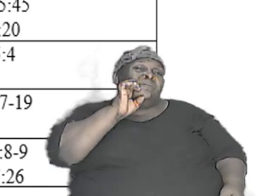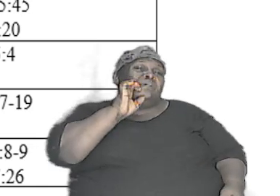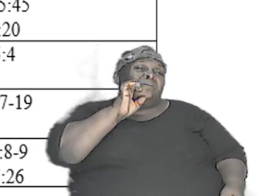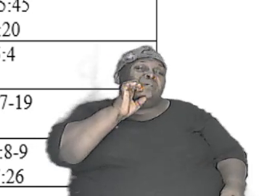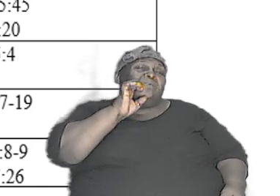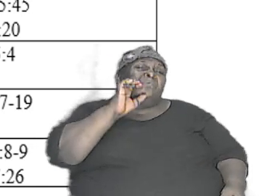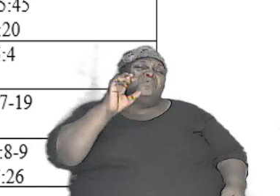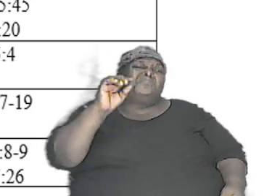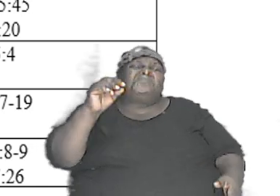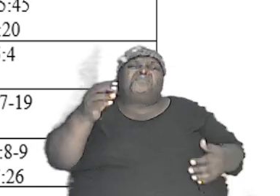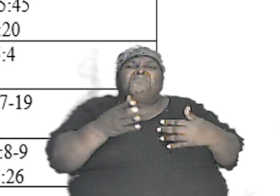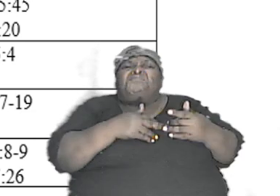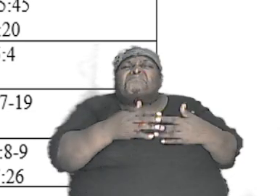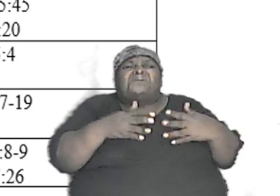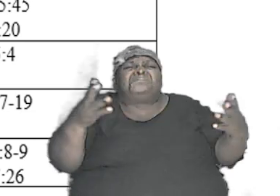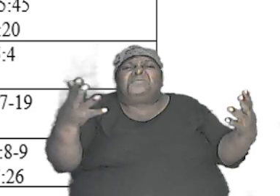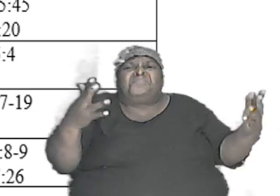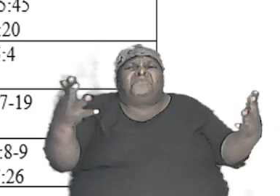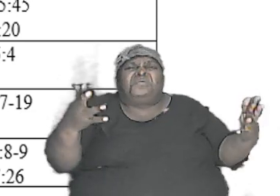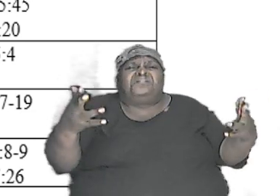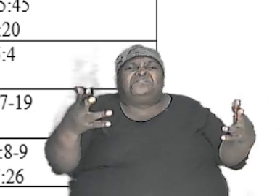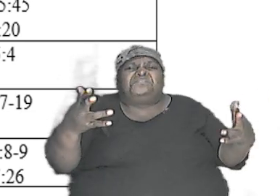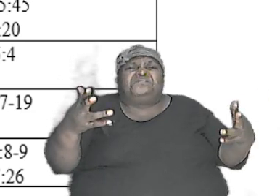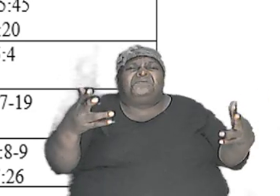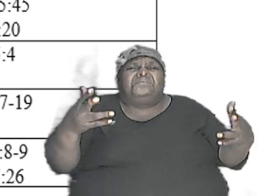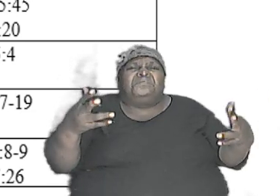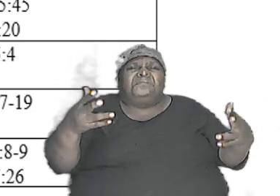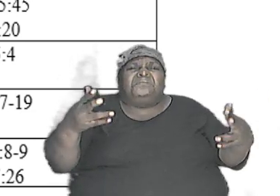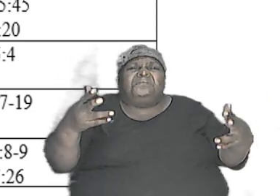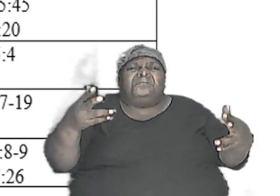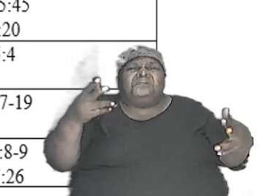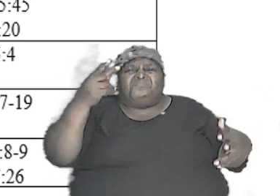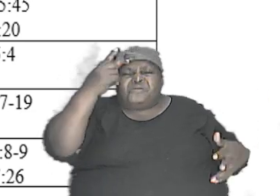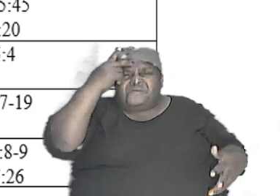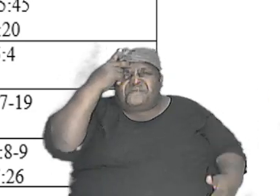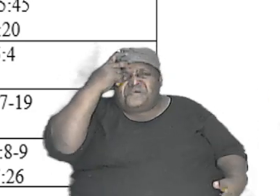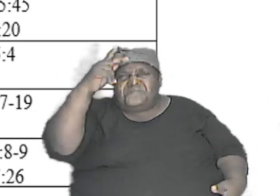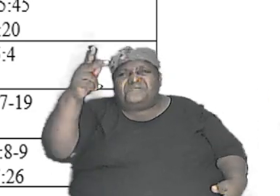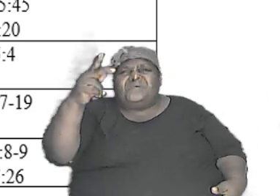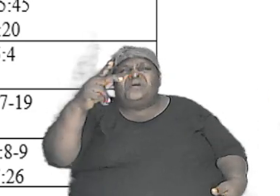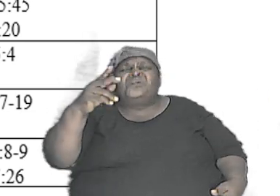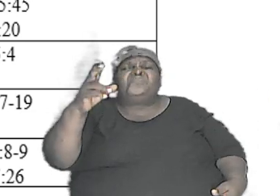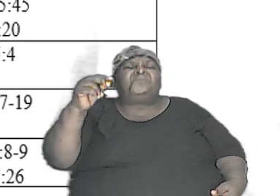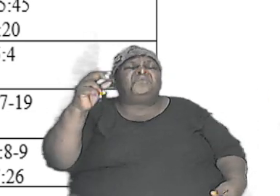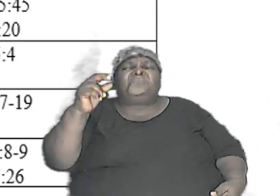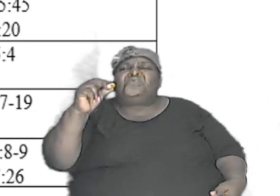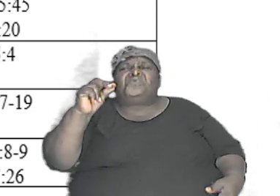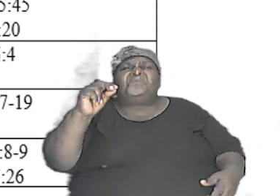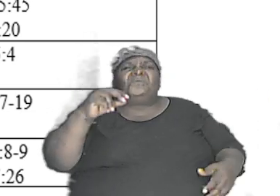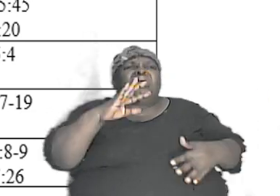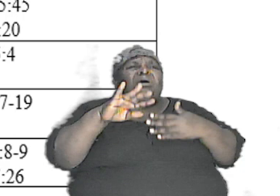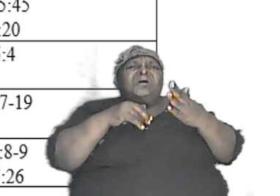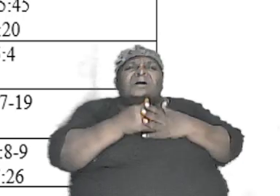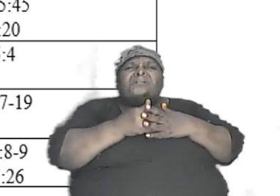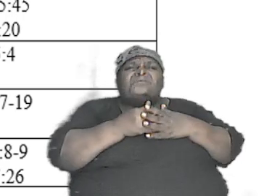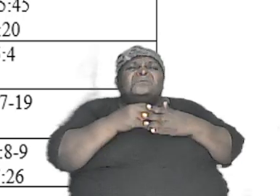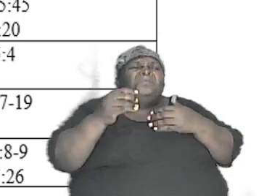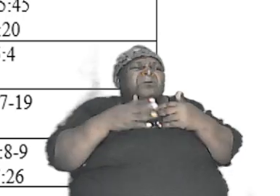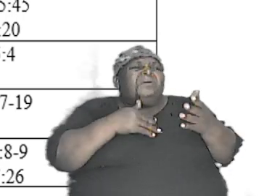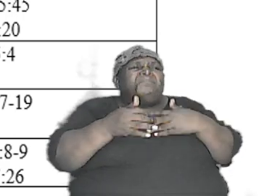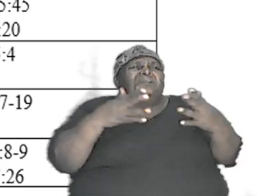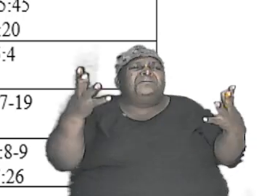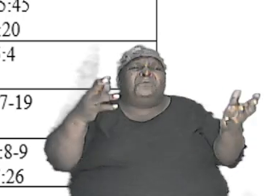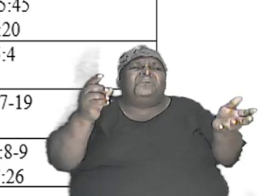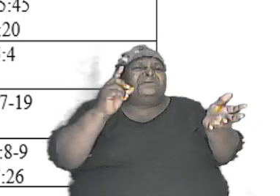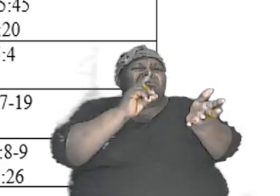know it all says brothers and sisters it don't matter what doctor think he